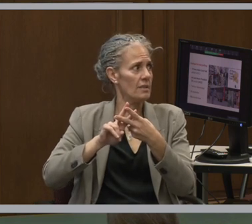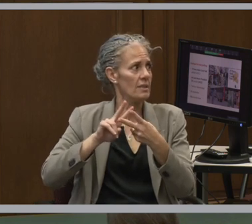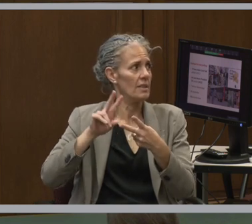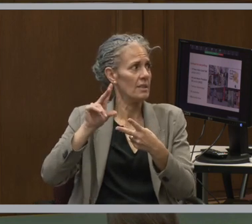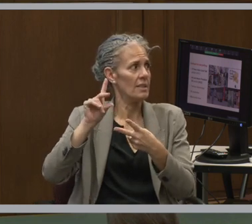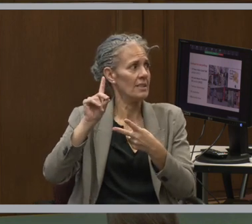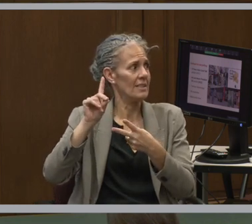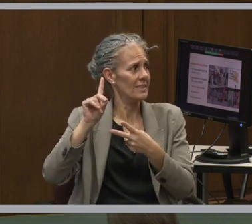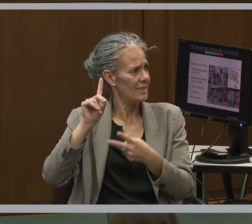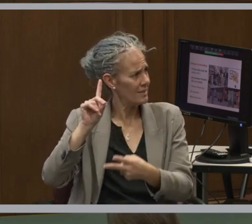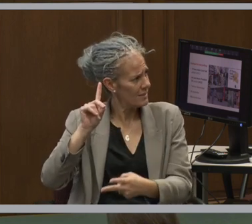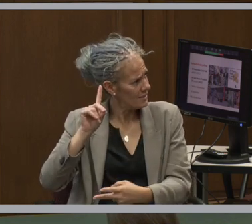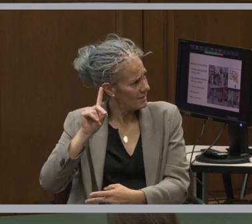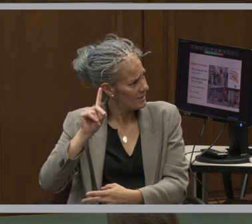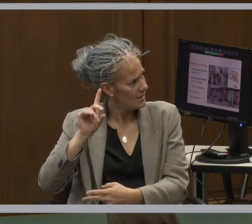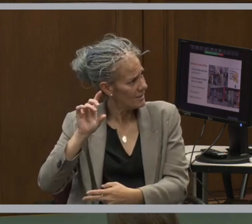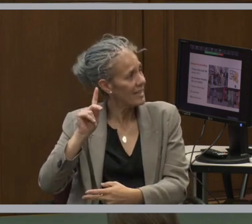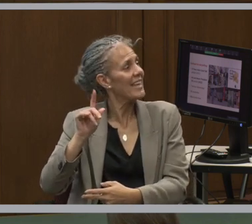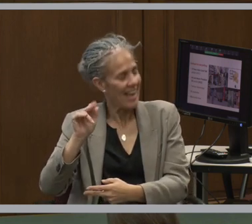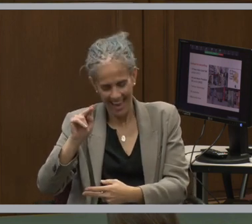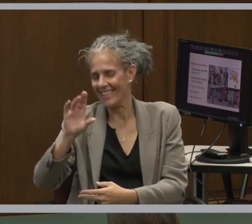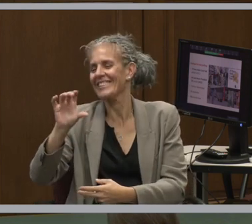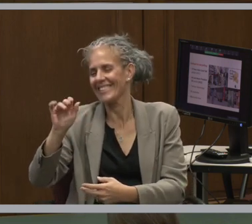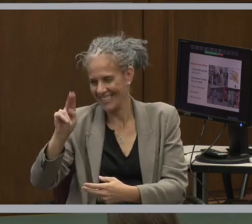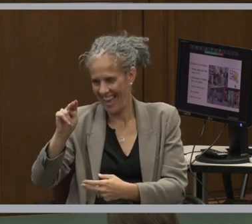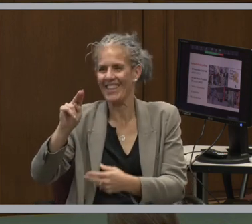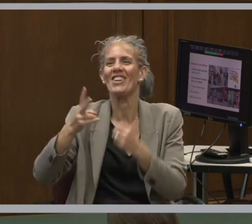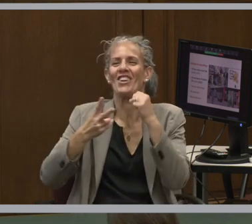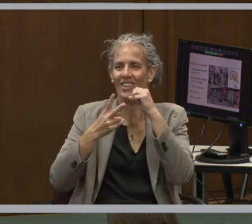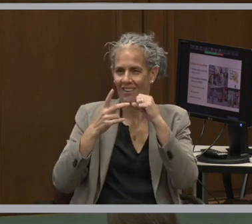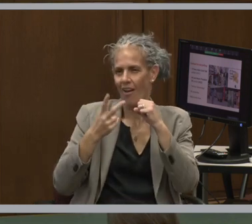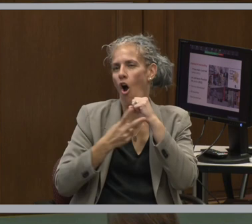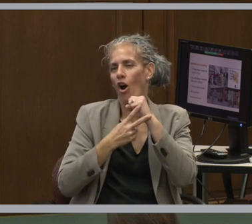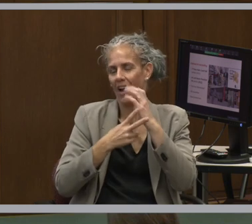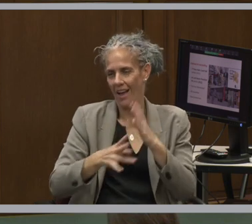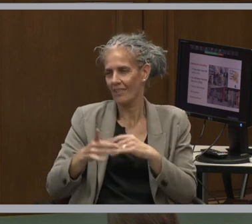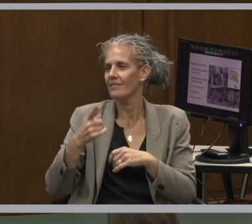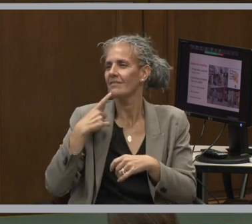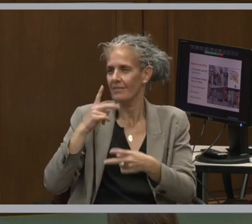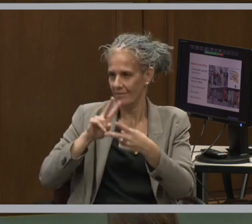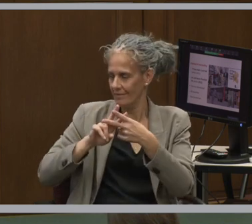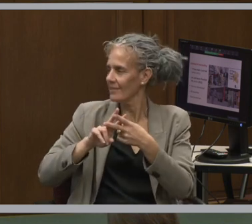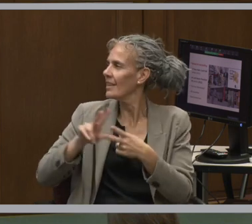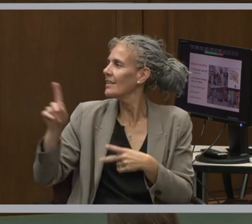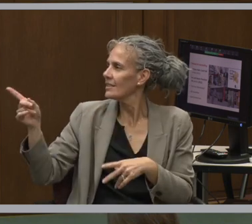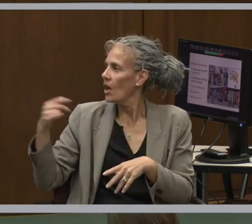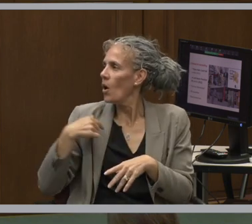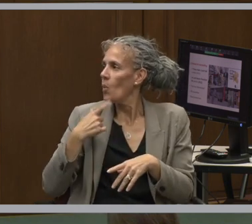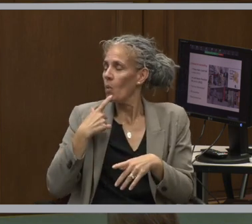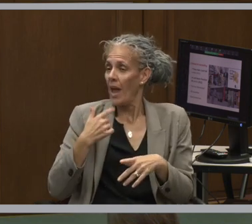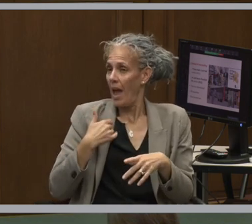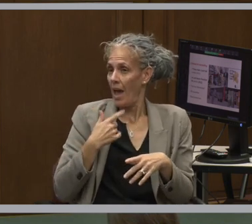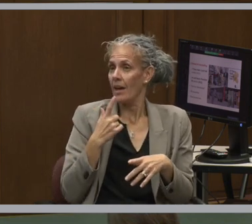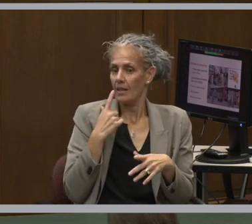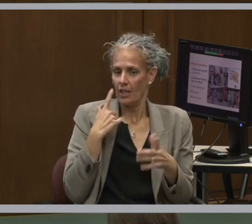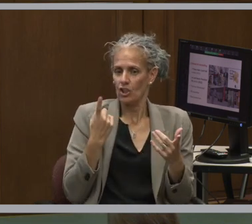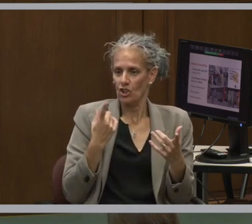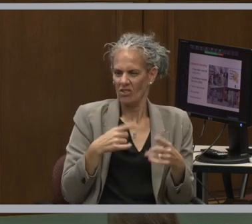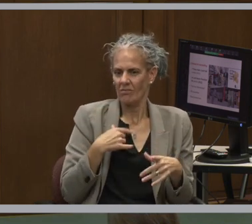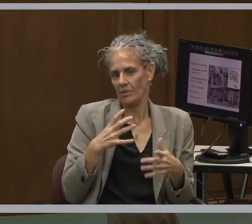we most recently actually did a archives takeover on Instagram for Ask an Archivist Day if you had a chance to check that out.